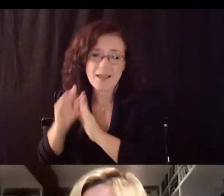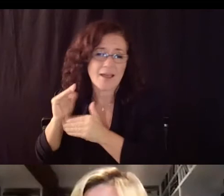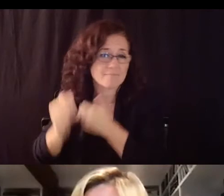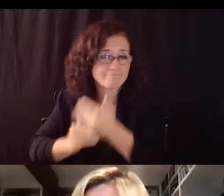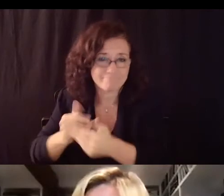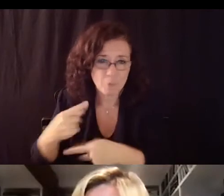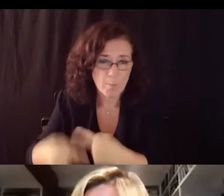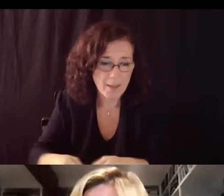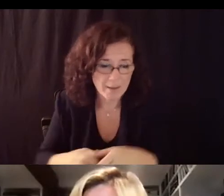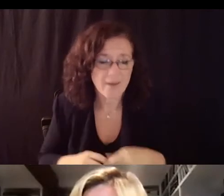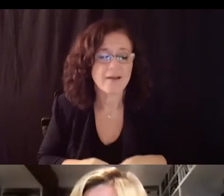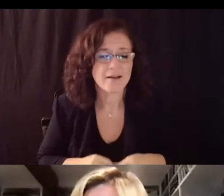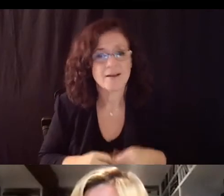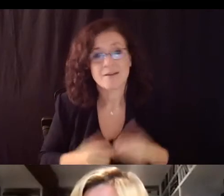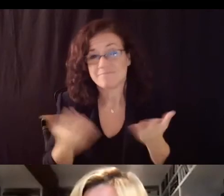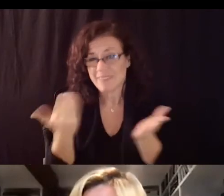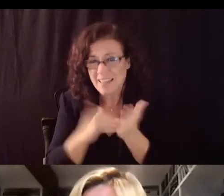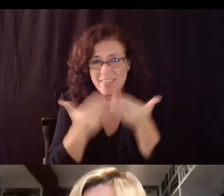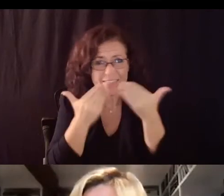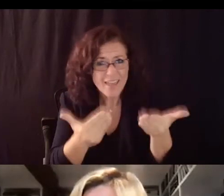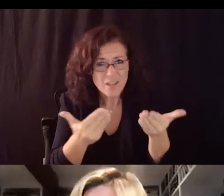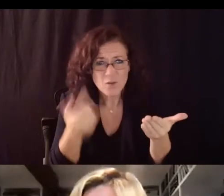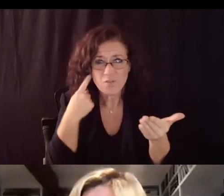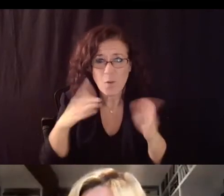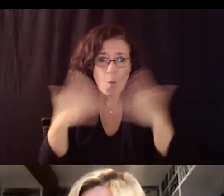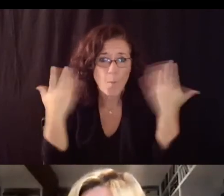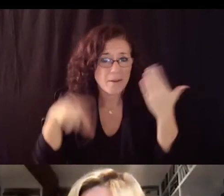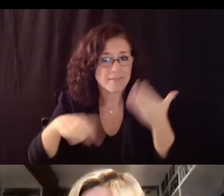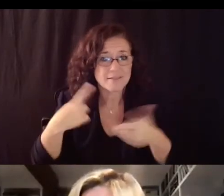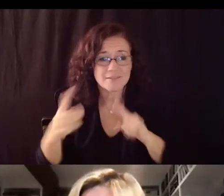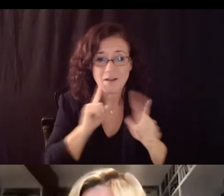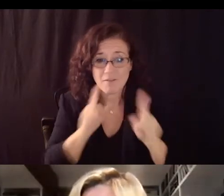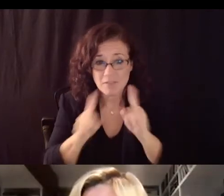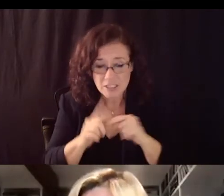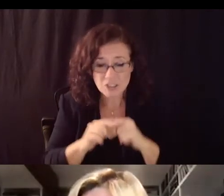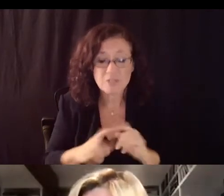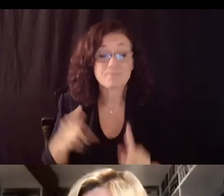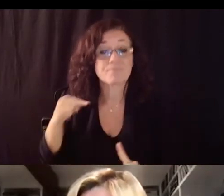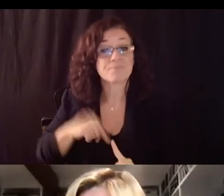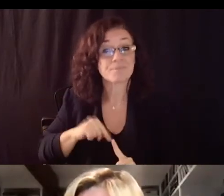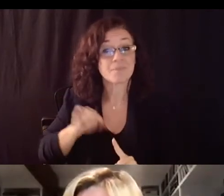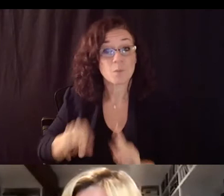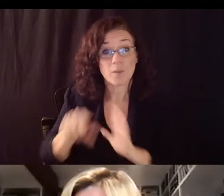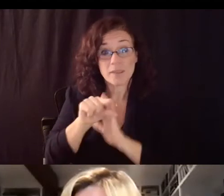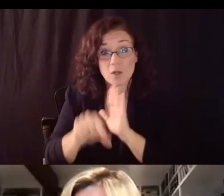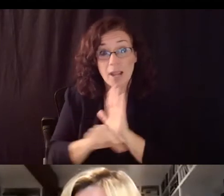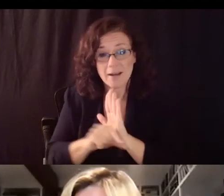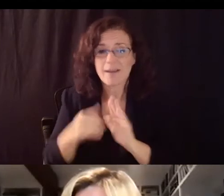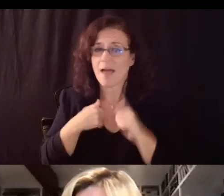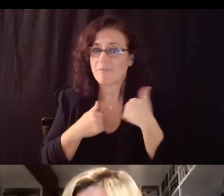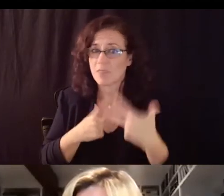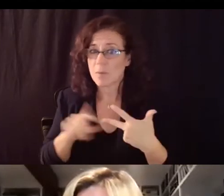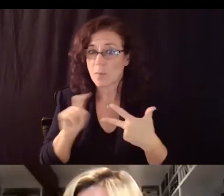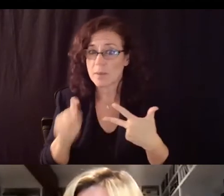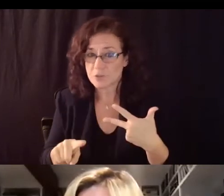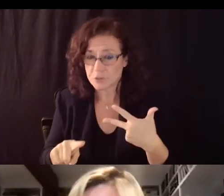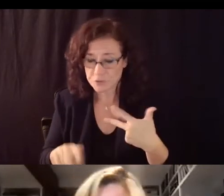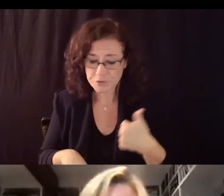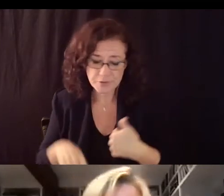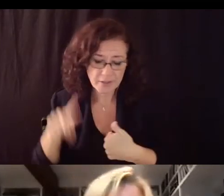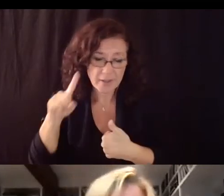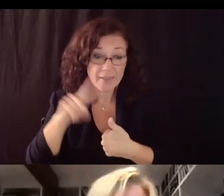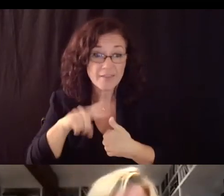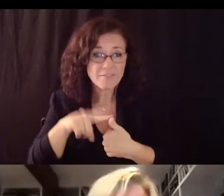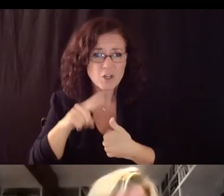thanks all around to this comprehensive conversation on the grading um i have three questions uh the first is just on